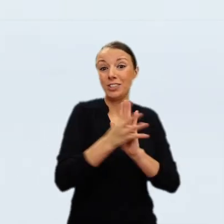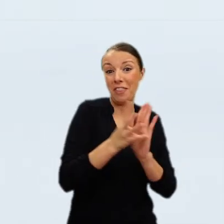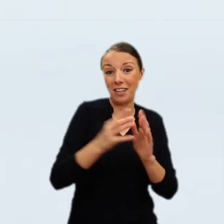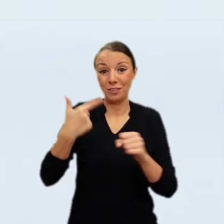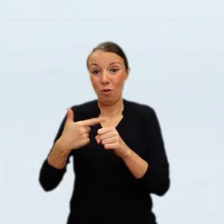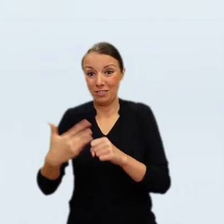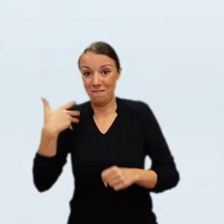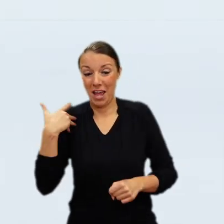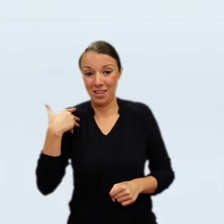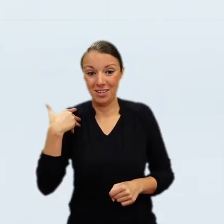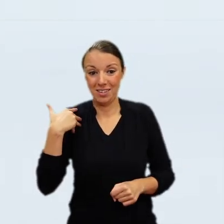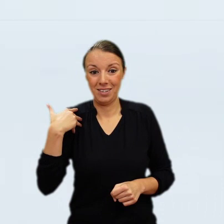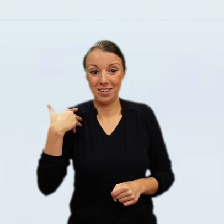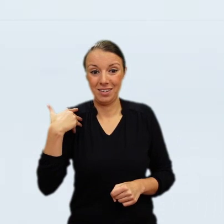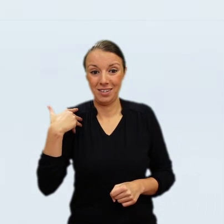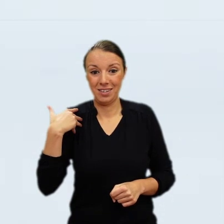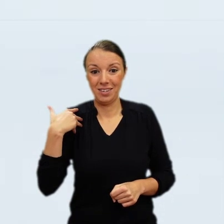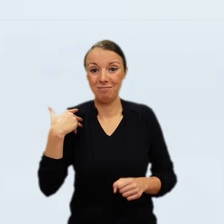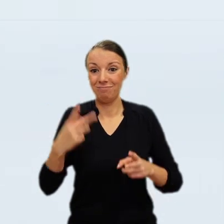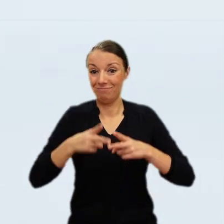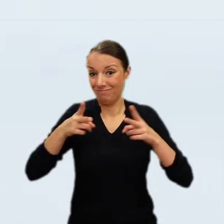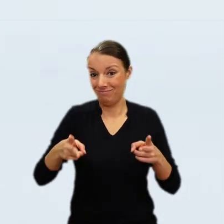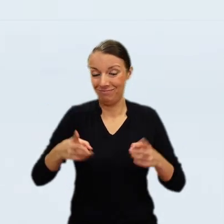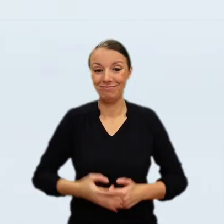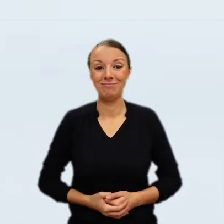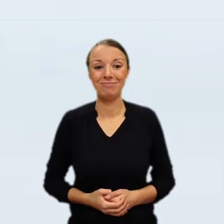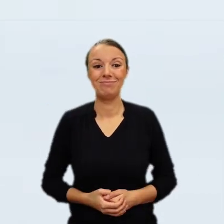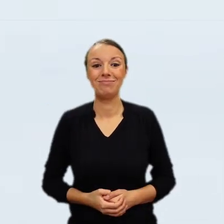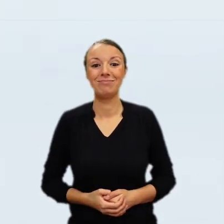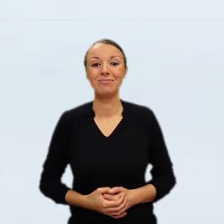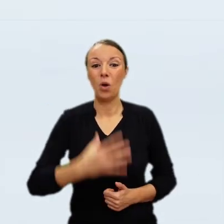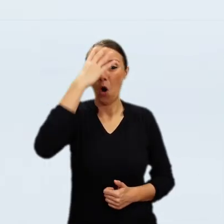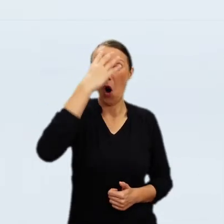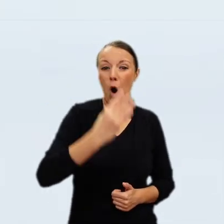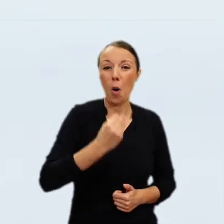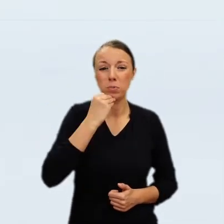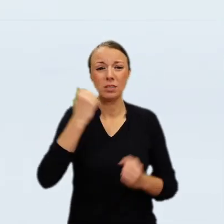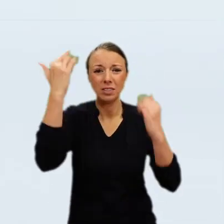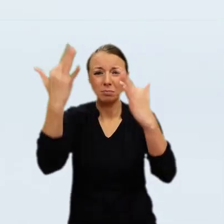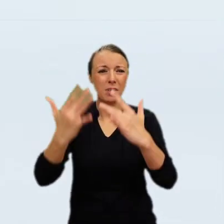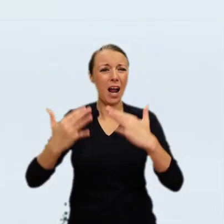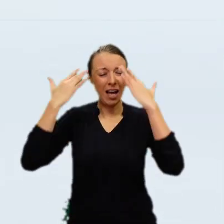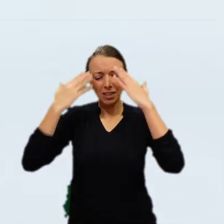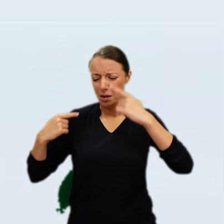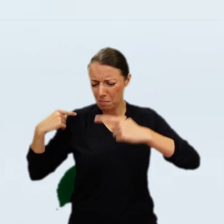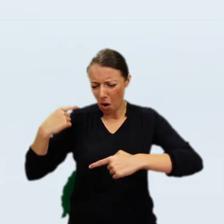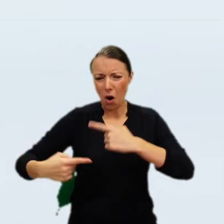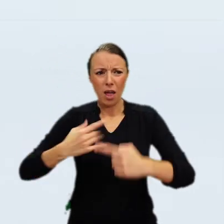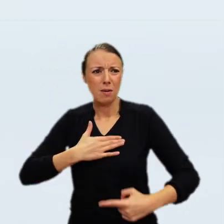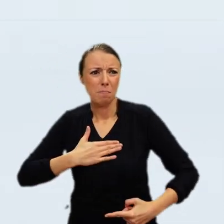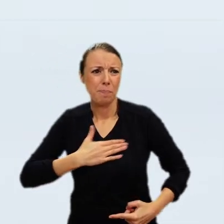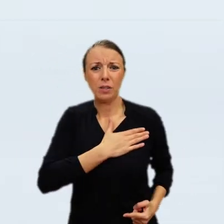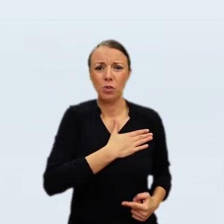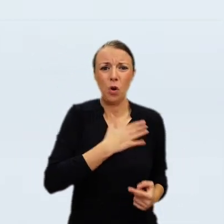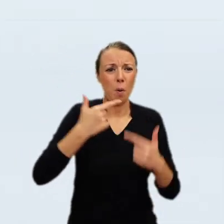Austrian rule. During the century when Poland did not exist as a country, the Poles periodically attempted to reclaim their